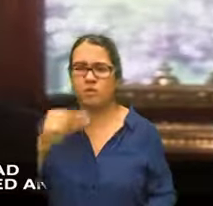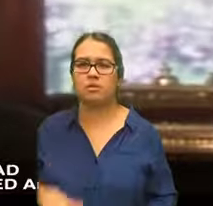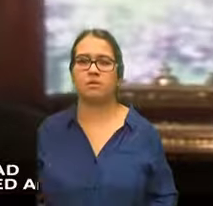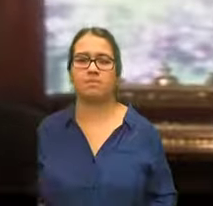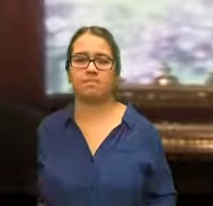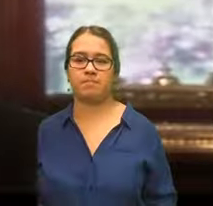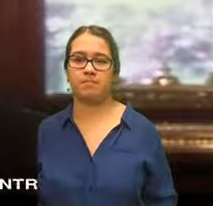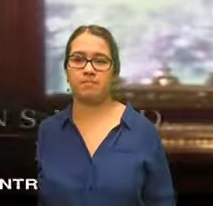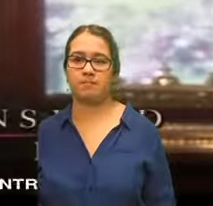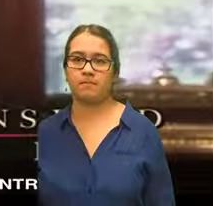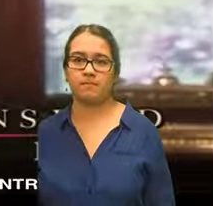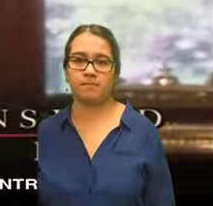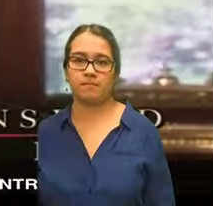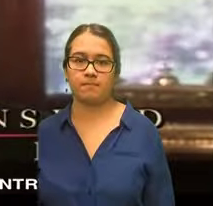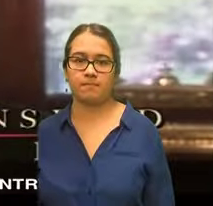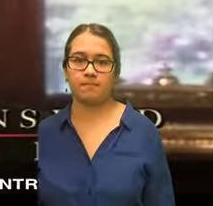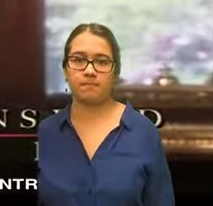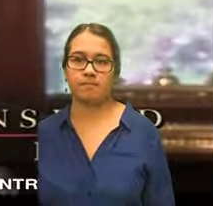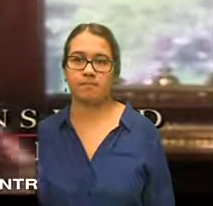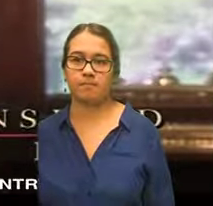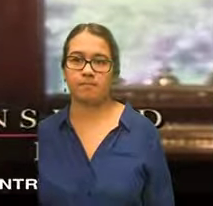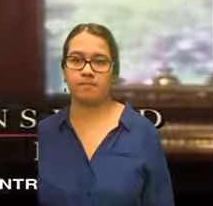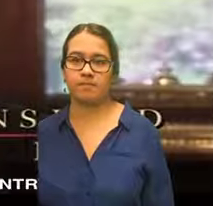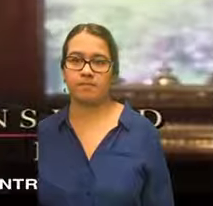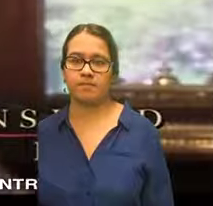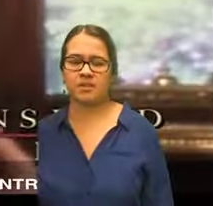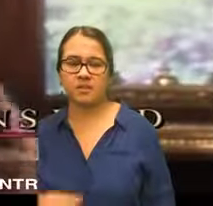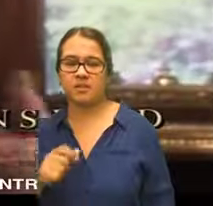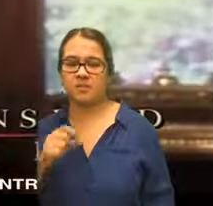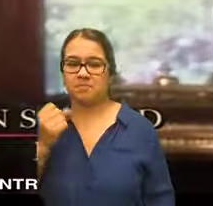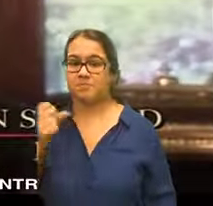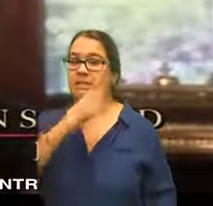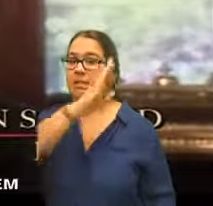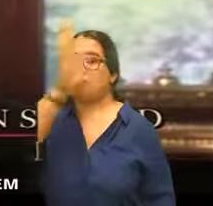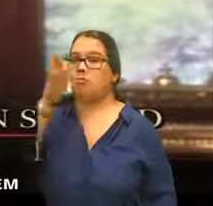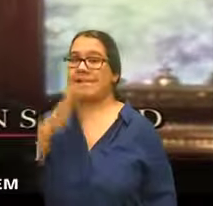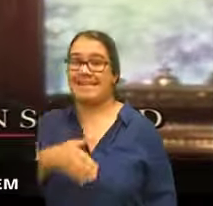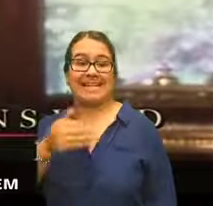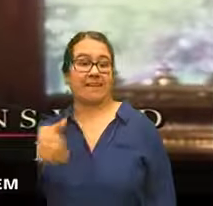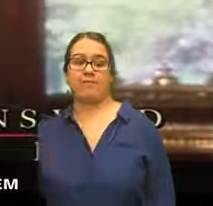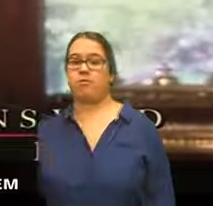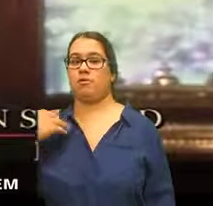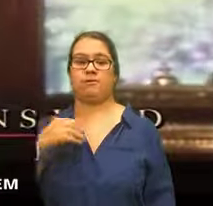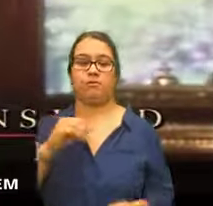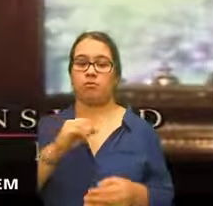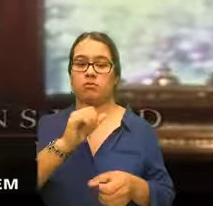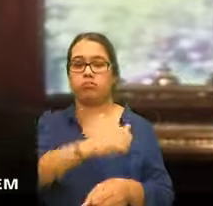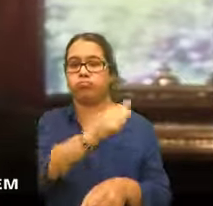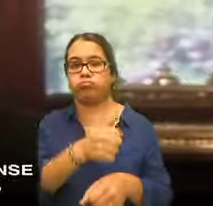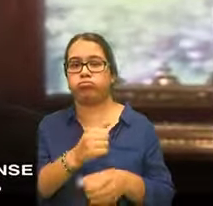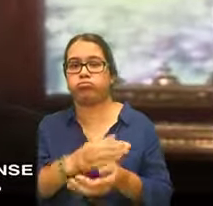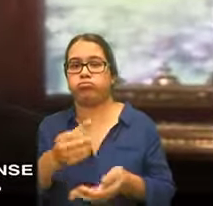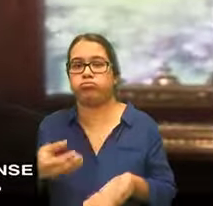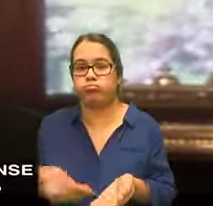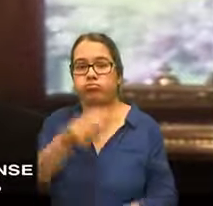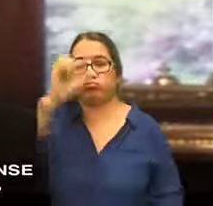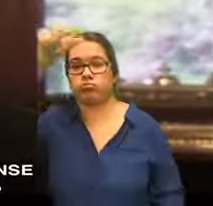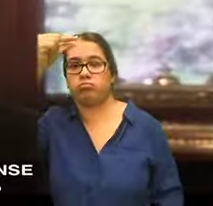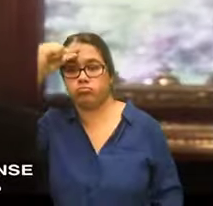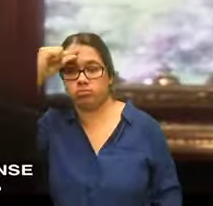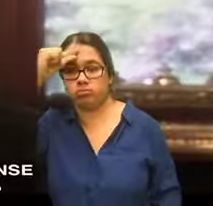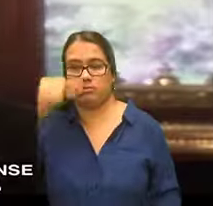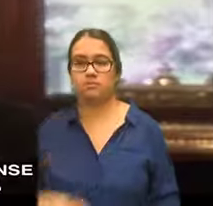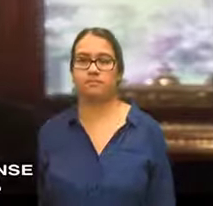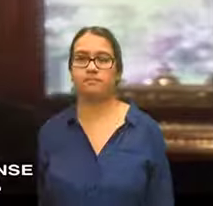deliberated and deliberately created a new country and this I think gave them a tremendous